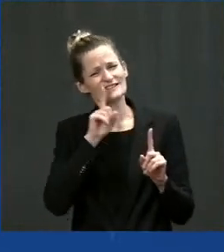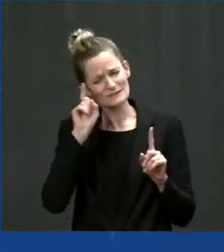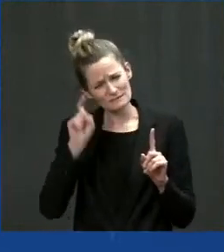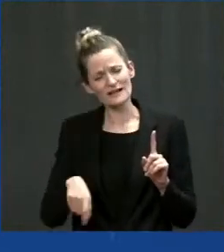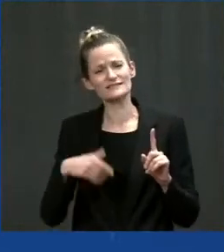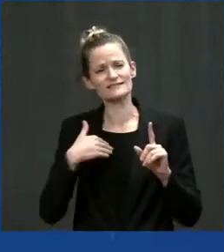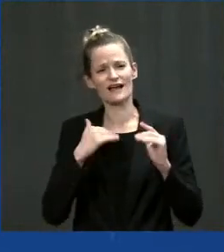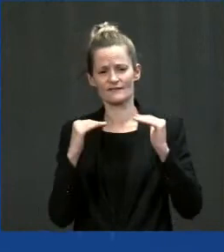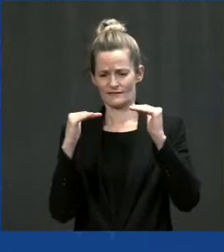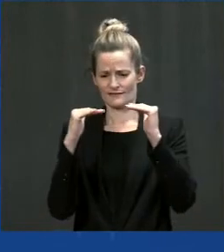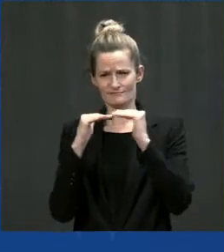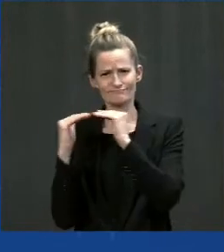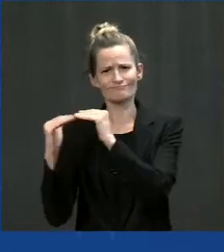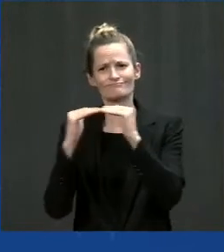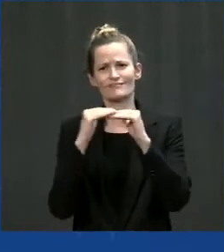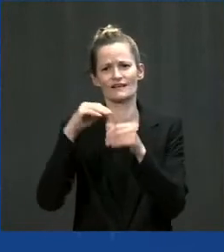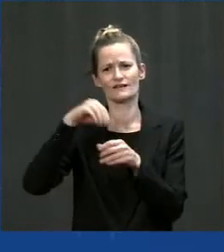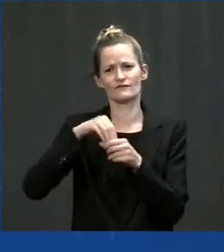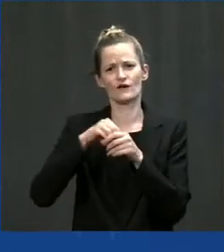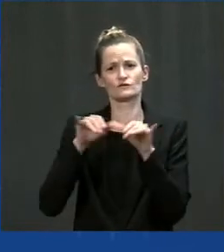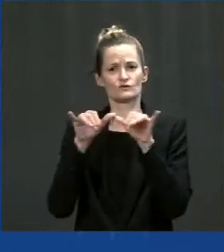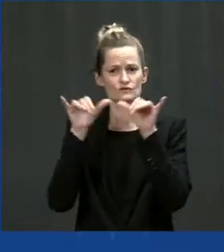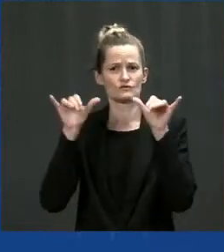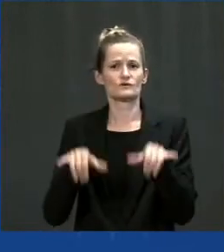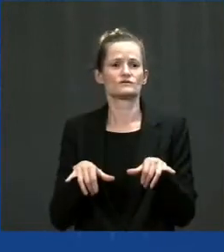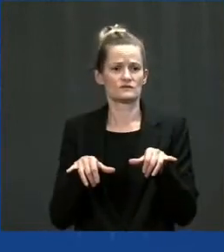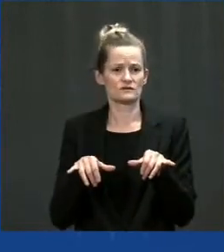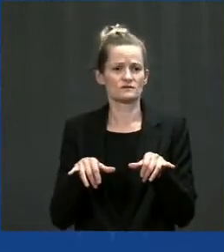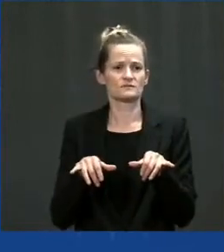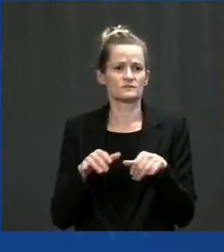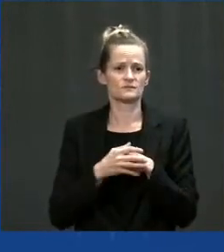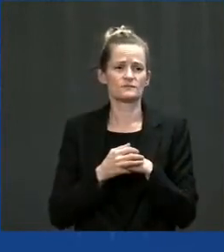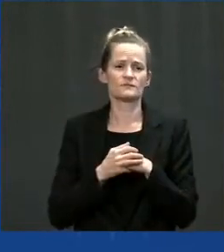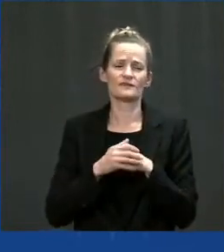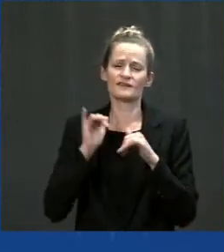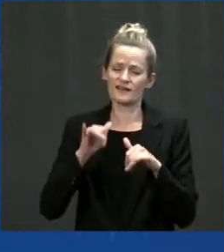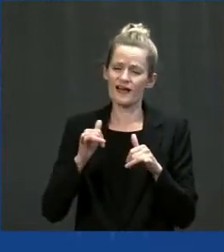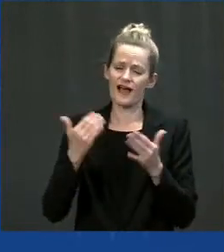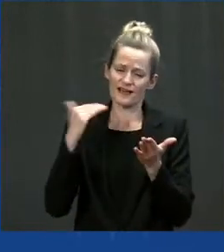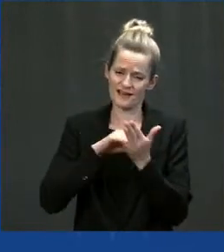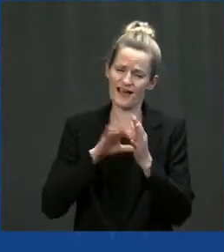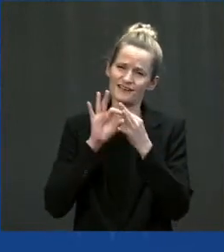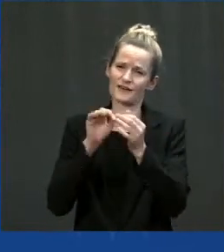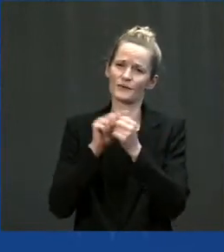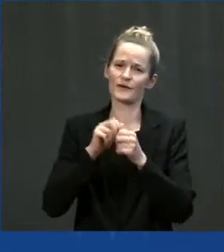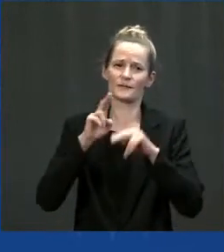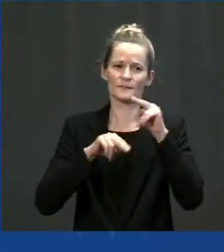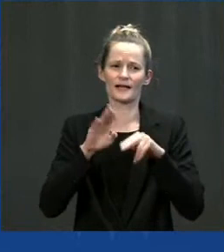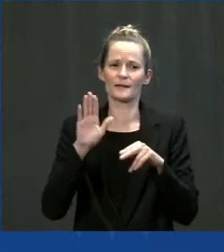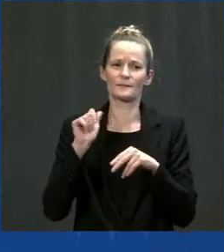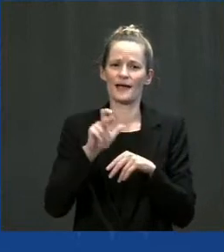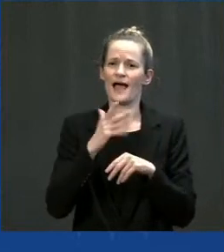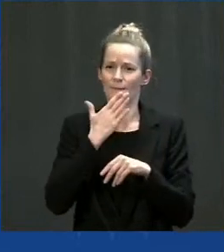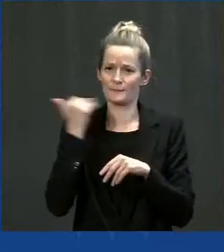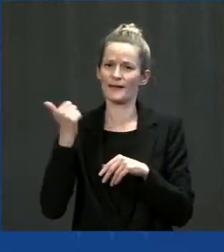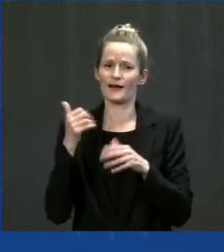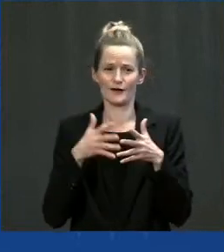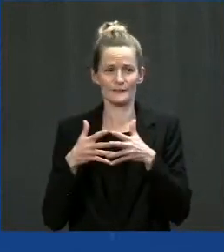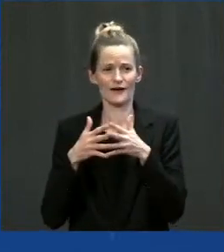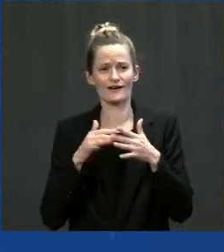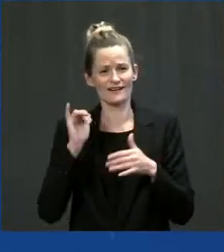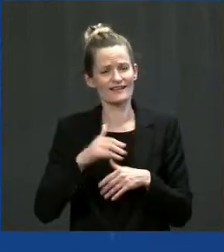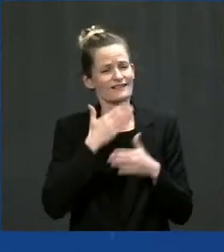of our plan to build back better. And so I want to once again express my gratitude for your hard work,